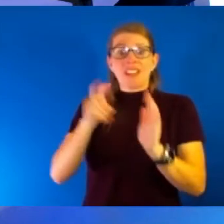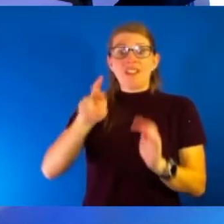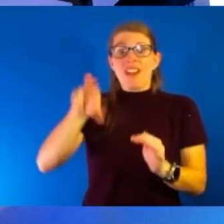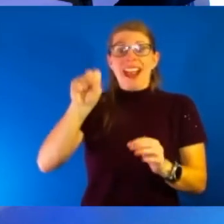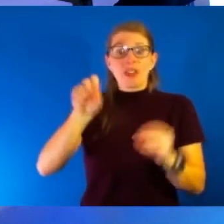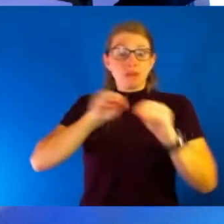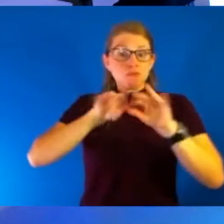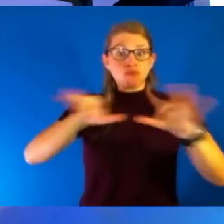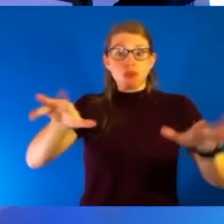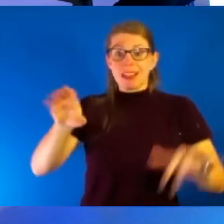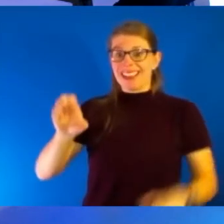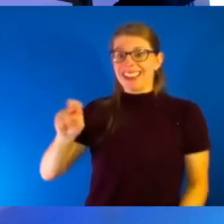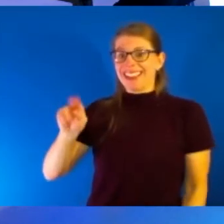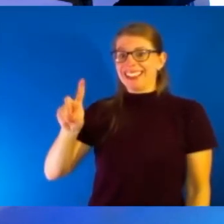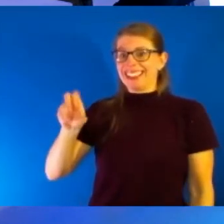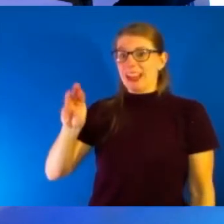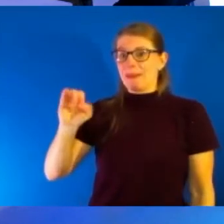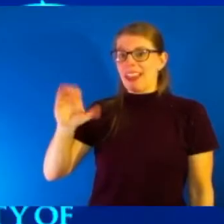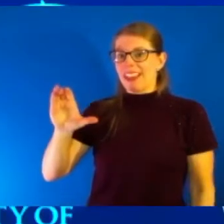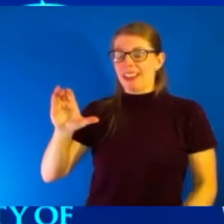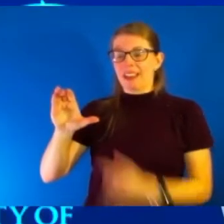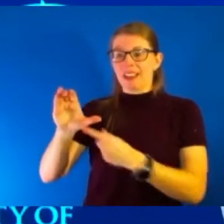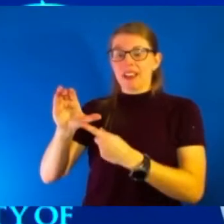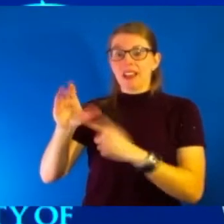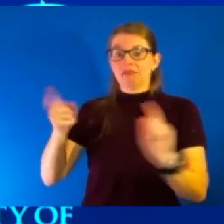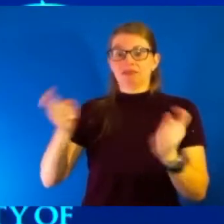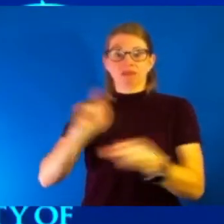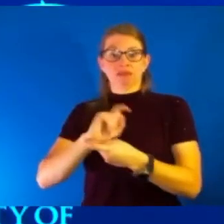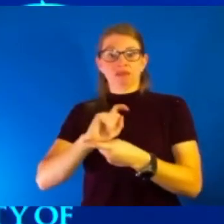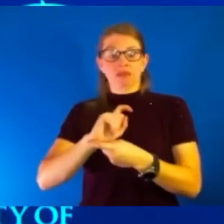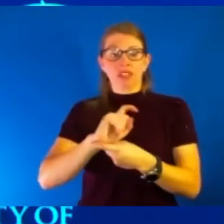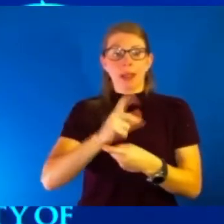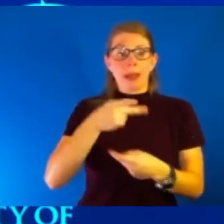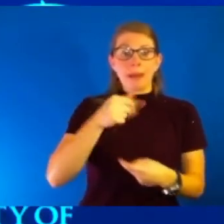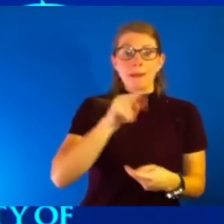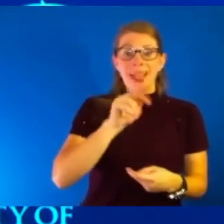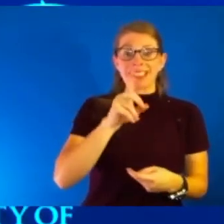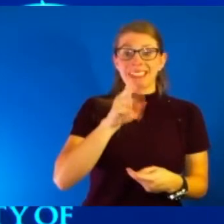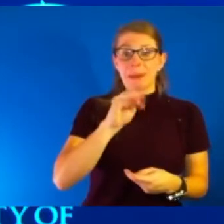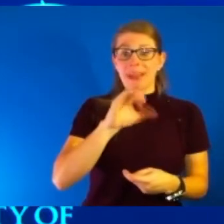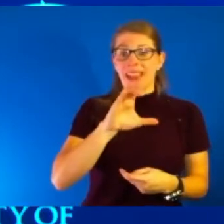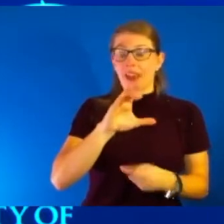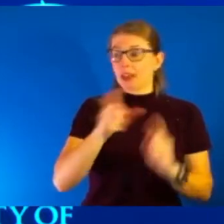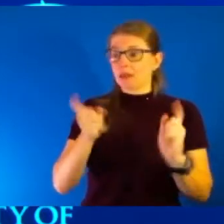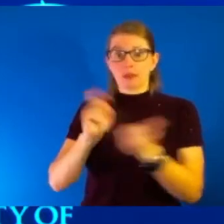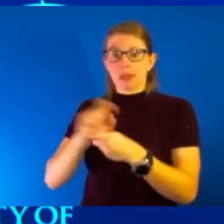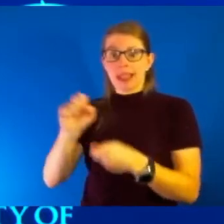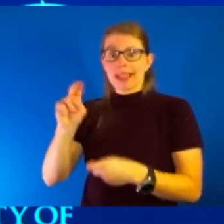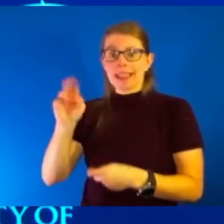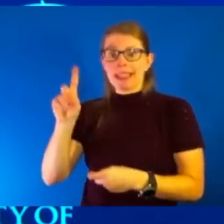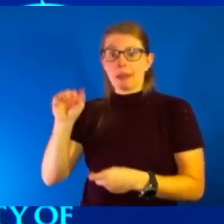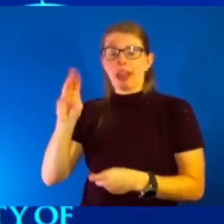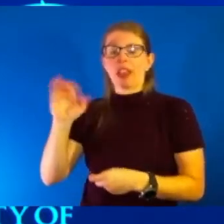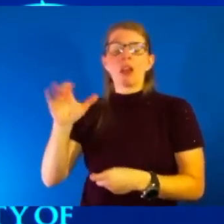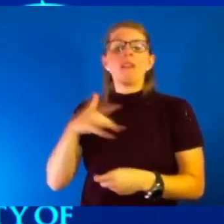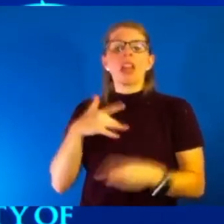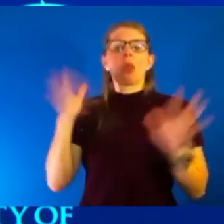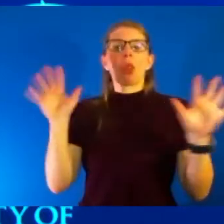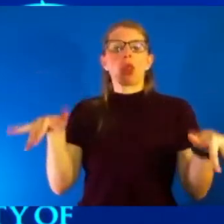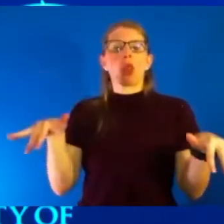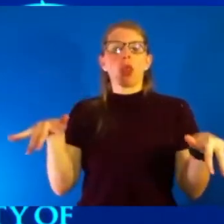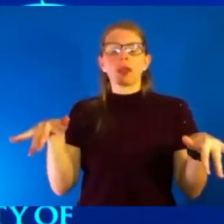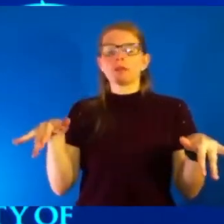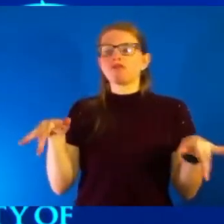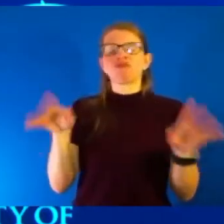turn of phrase to it from pandemic. So it is always out there. And the minute we let her guard down, it will be back. And unfortunately, it's a little like Arnold